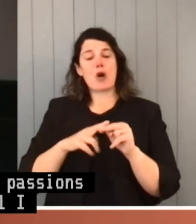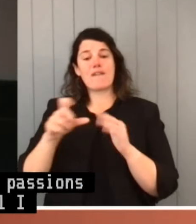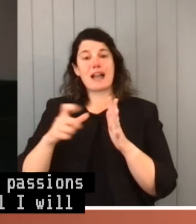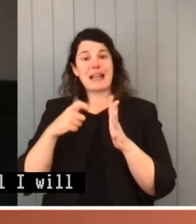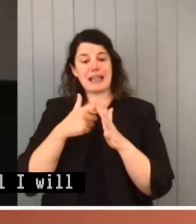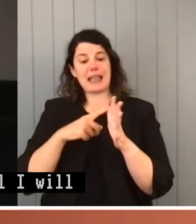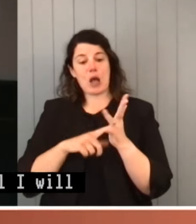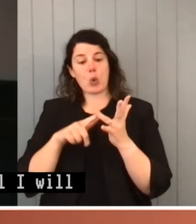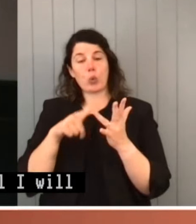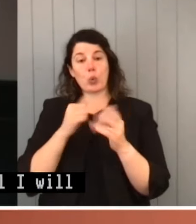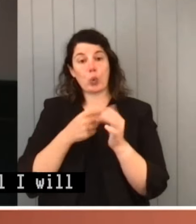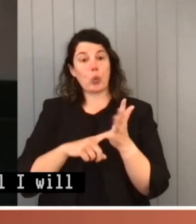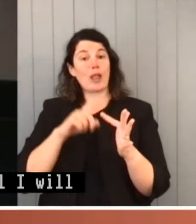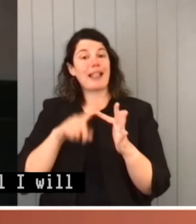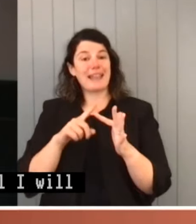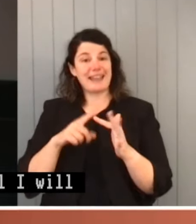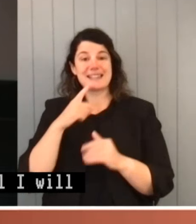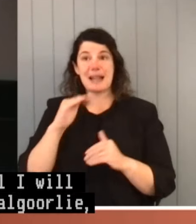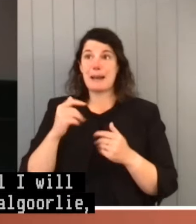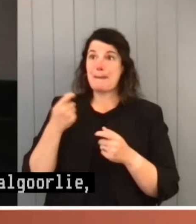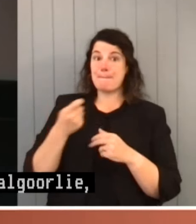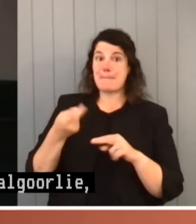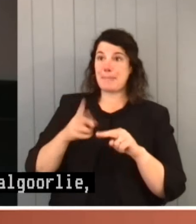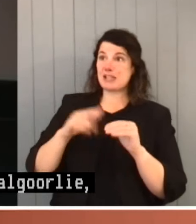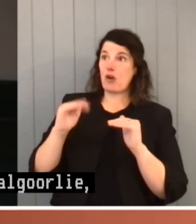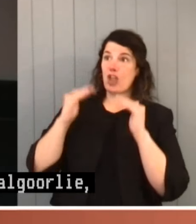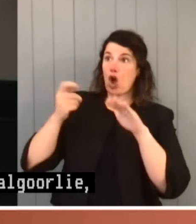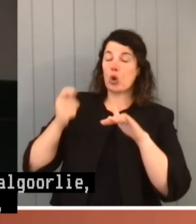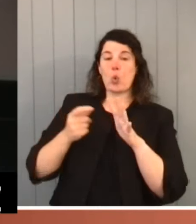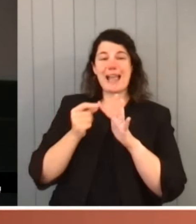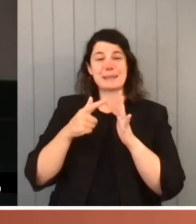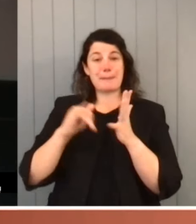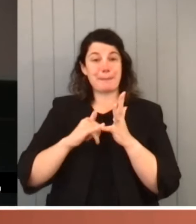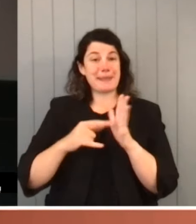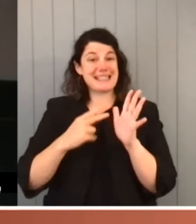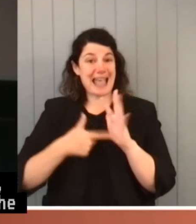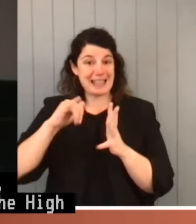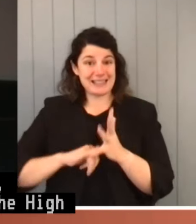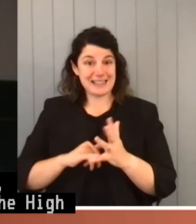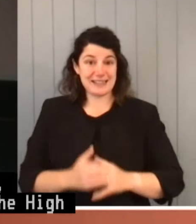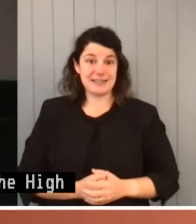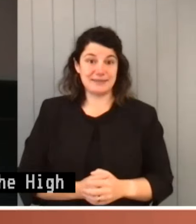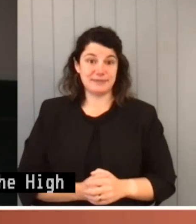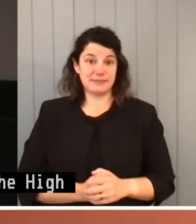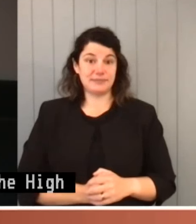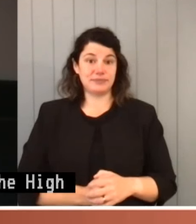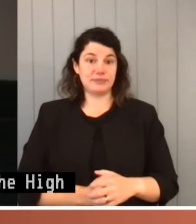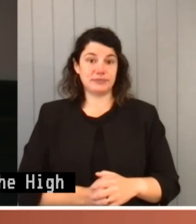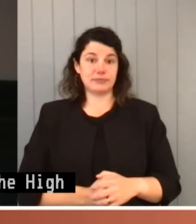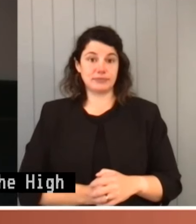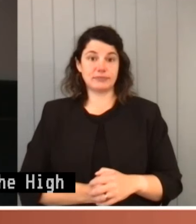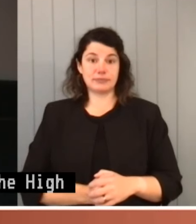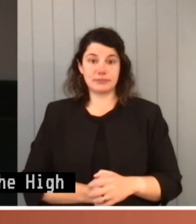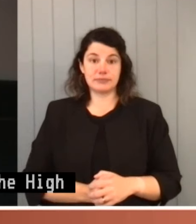described the members of the High Court as pissants. This was not a spoonerism. It was not a malapropism for puissant.